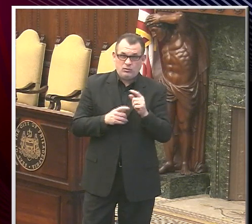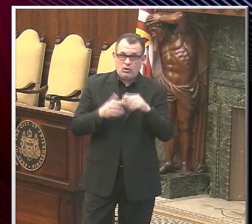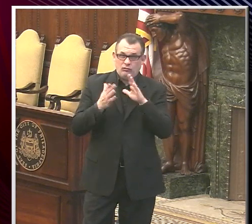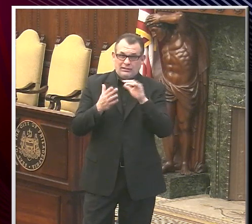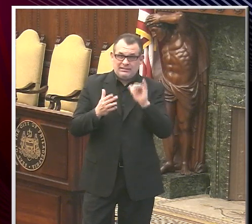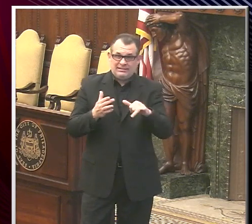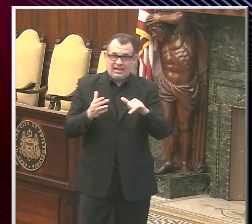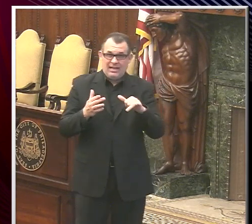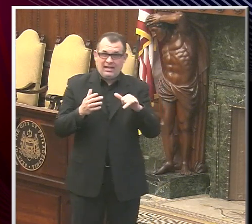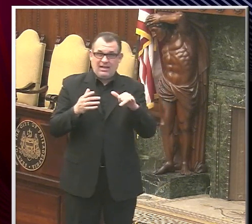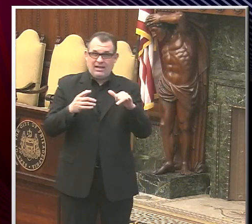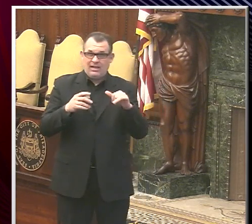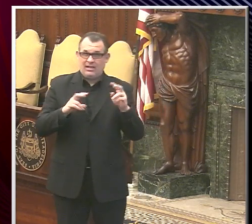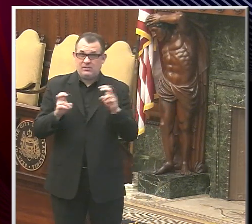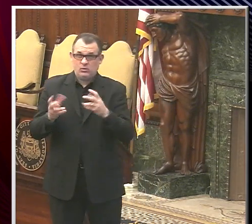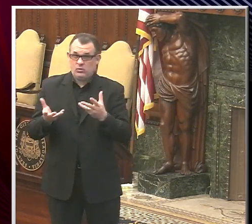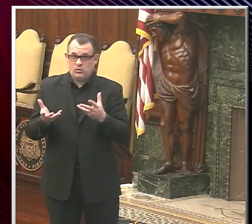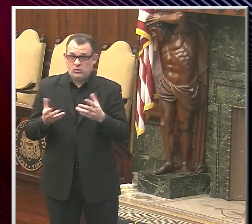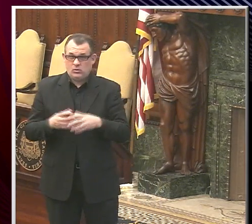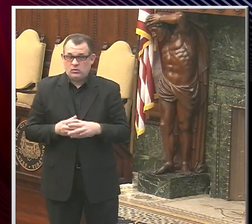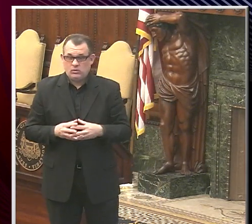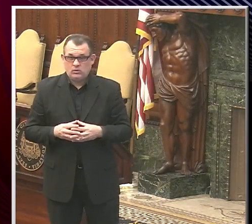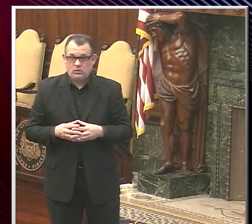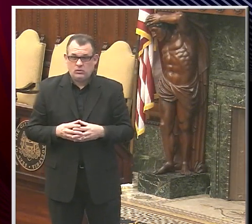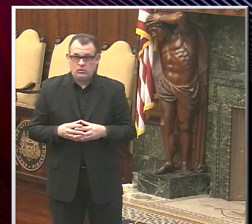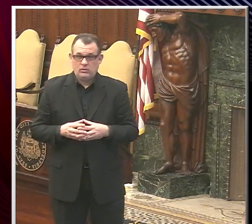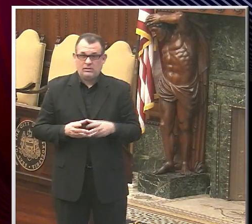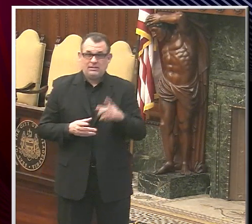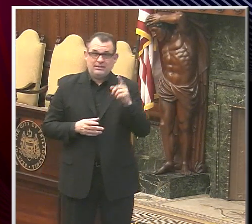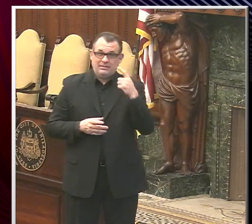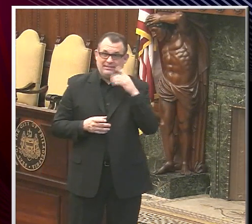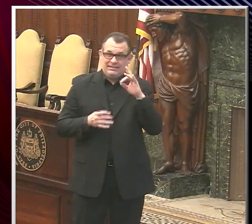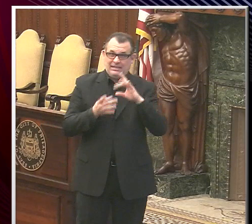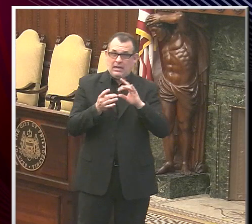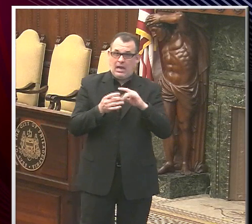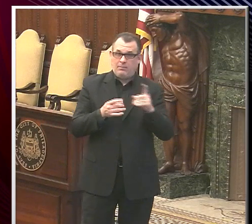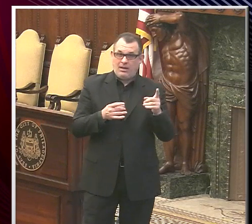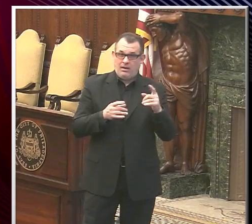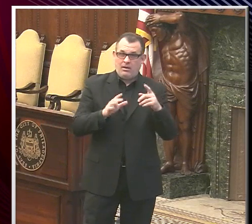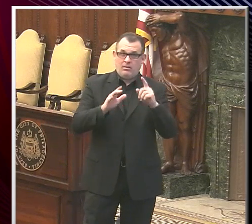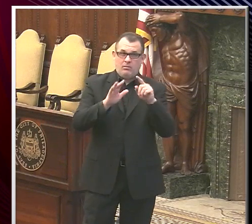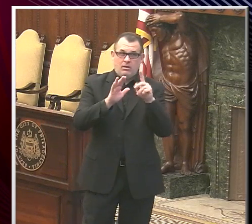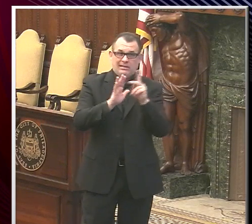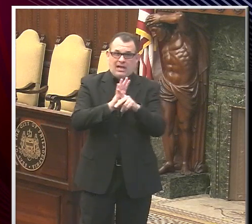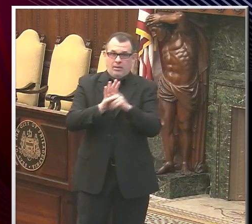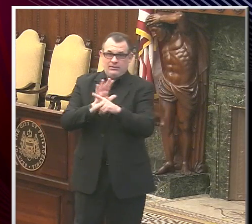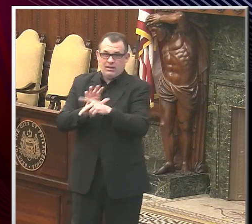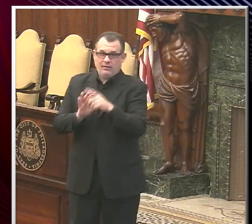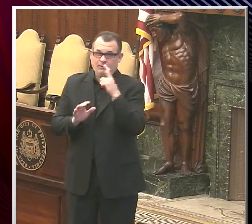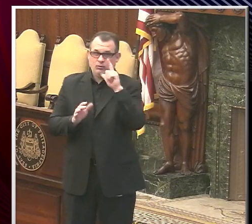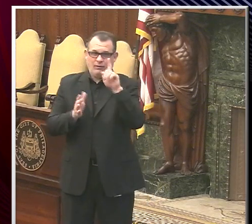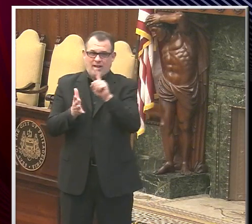question, to comment on the rash of homicides in the last 24 hours.